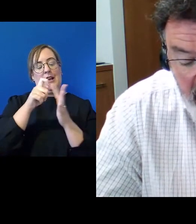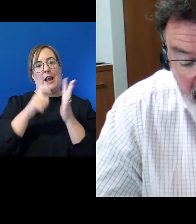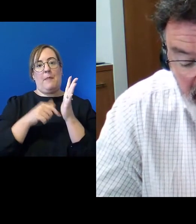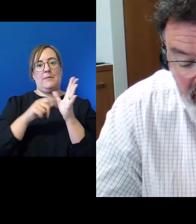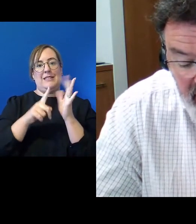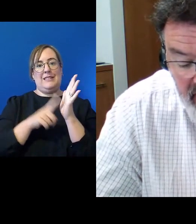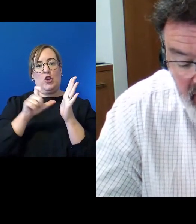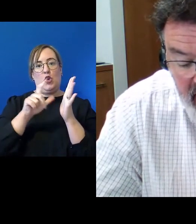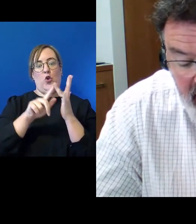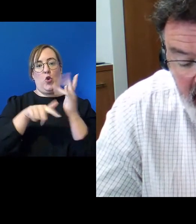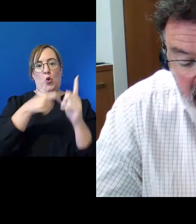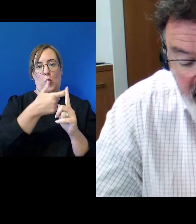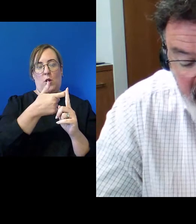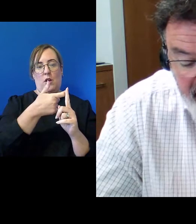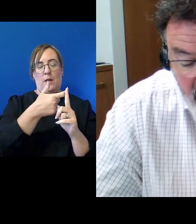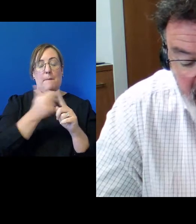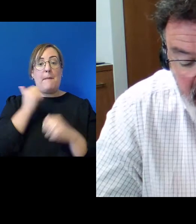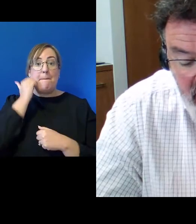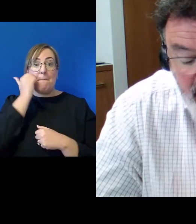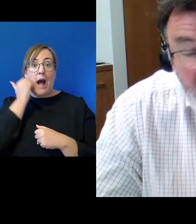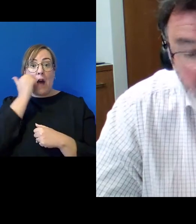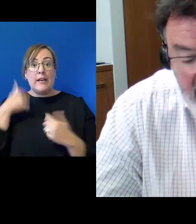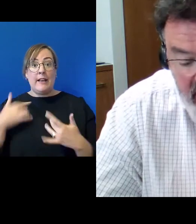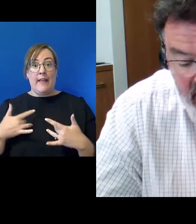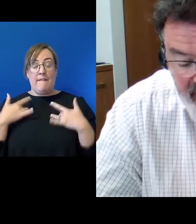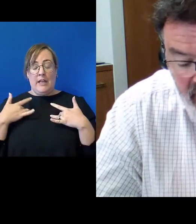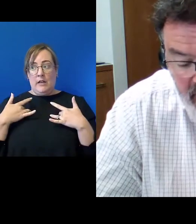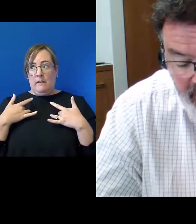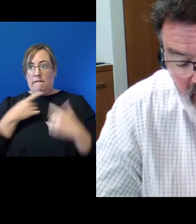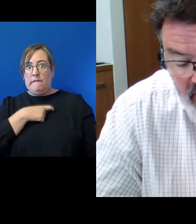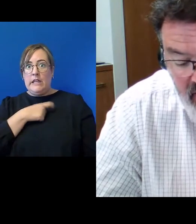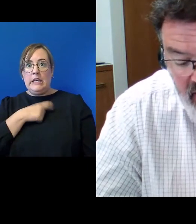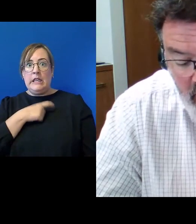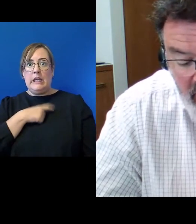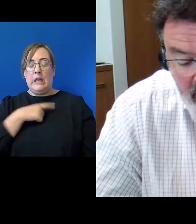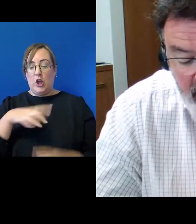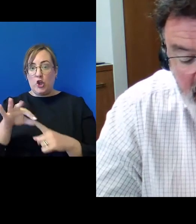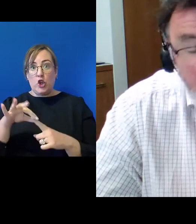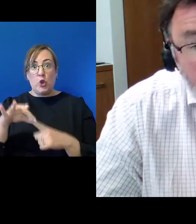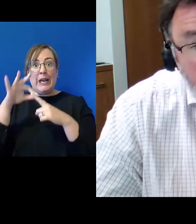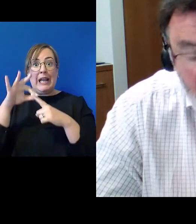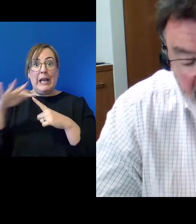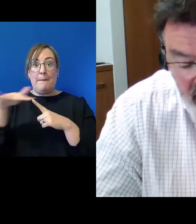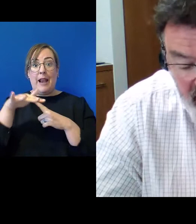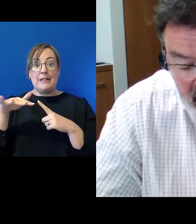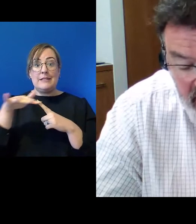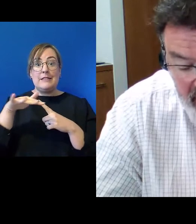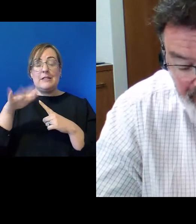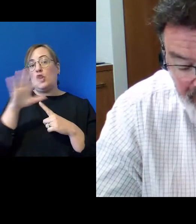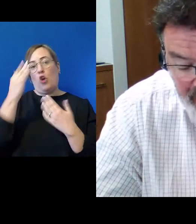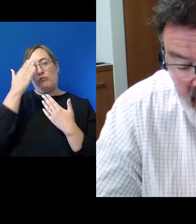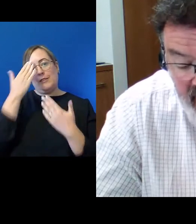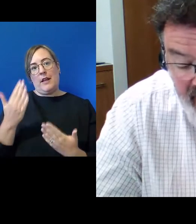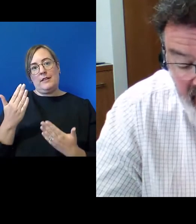Maori New Zealanders, on the other hand, are fearful that their unique place as first people will not be respected by other New Zealanders.